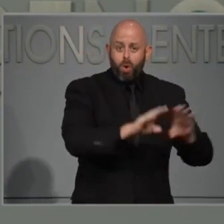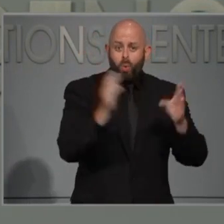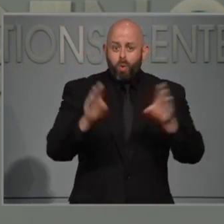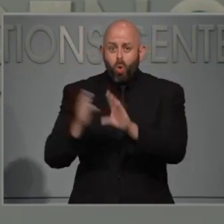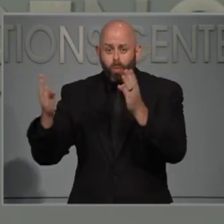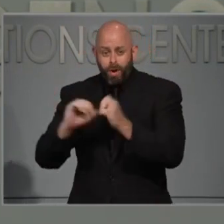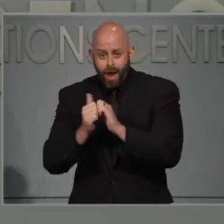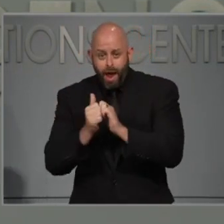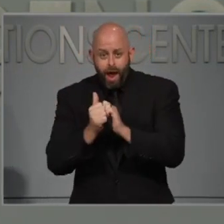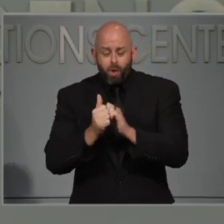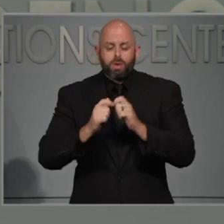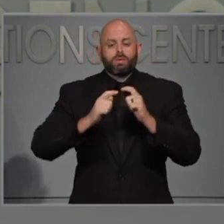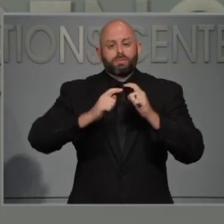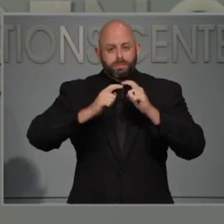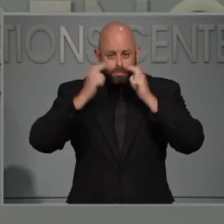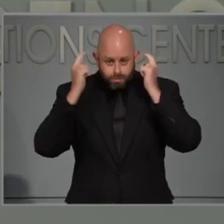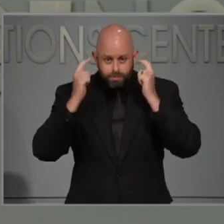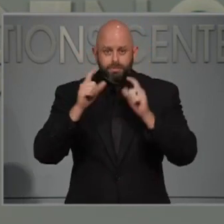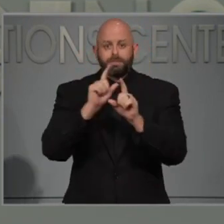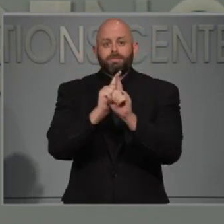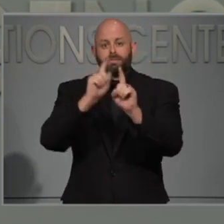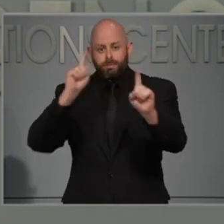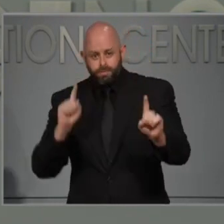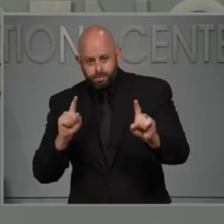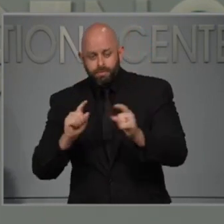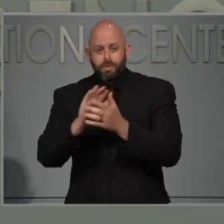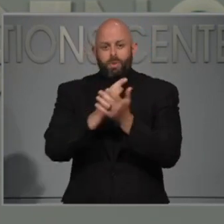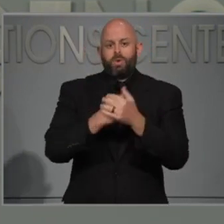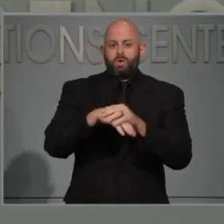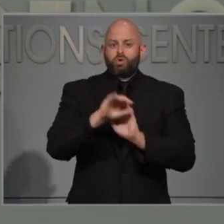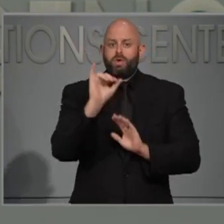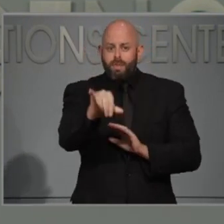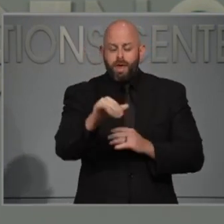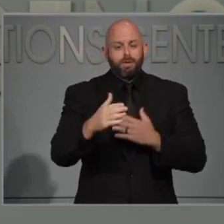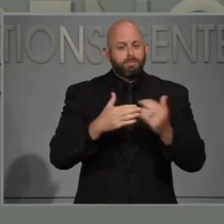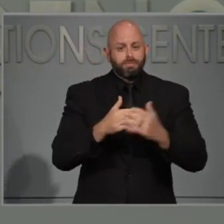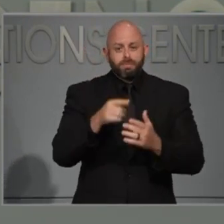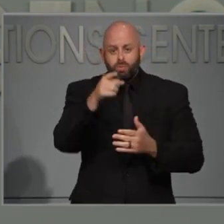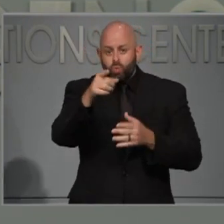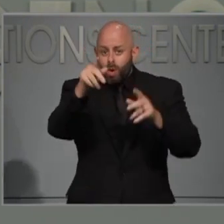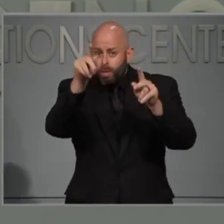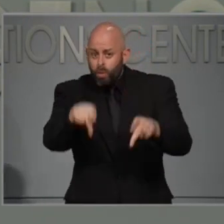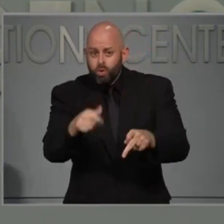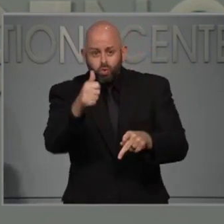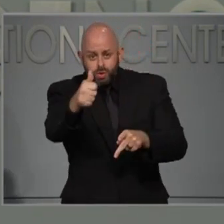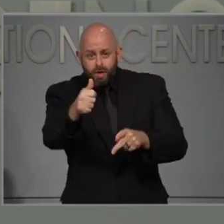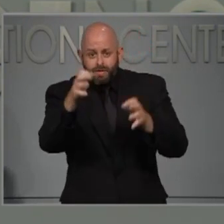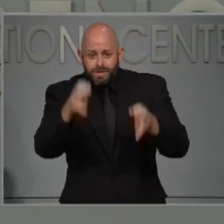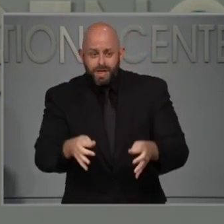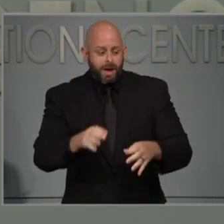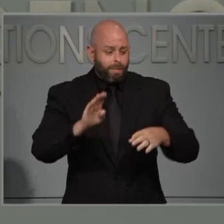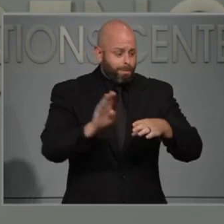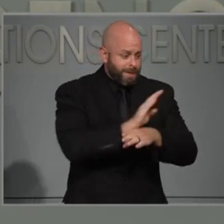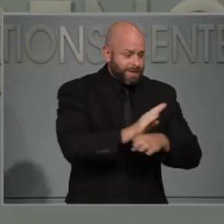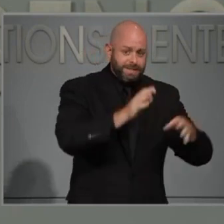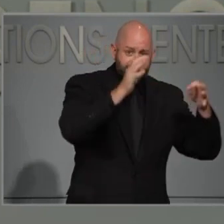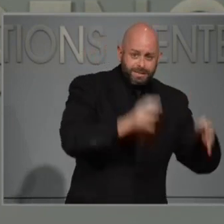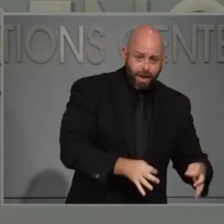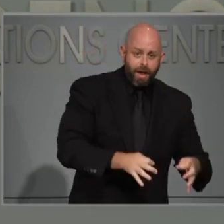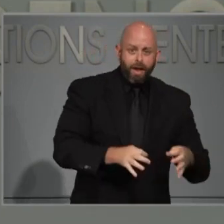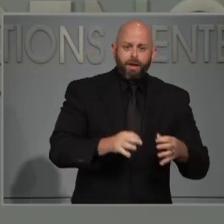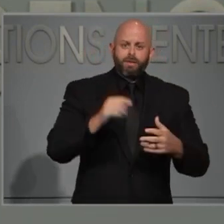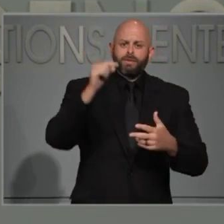these collective actions we can do, whether we're an individual or we run a business that is open. It's following those guidelines. It's doing the three